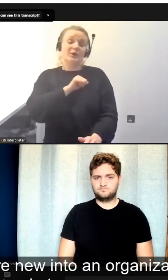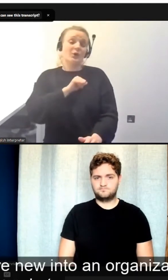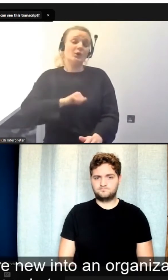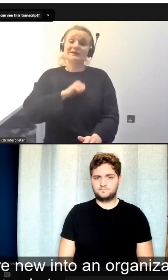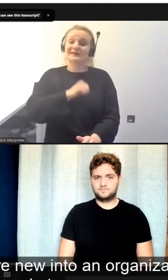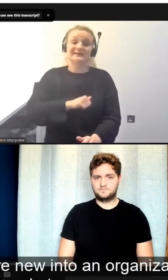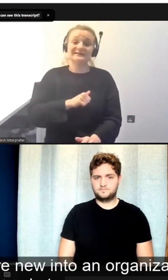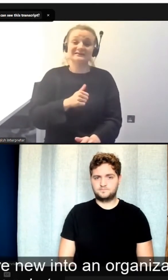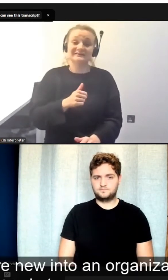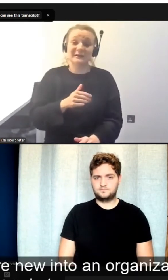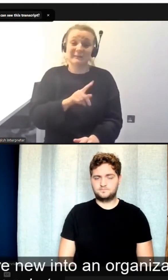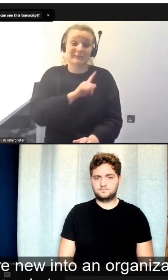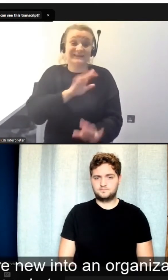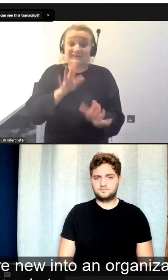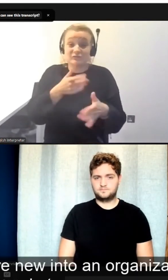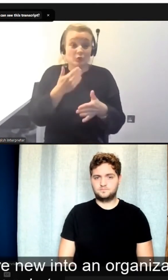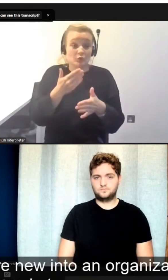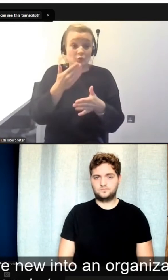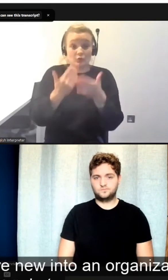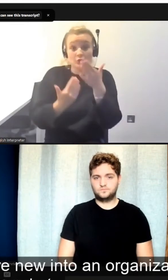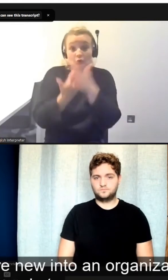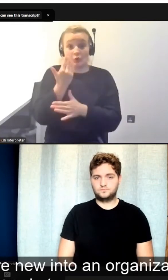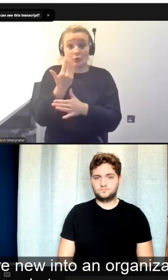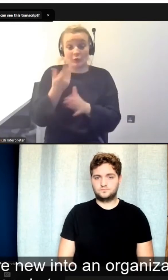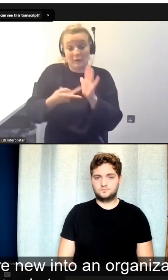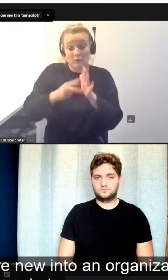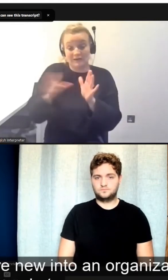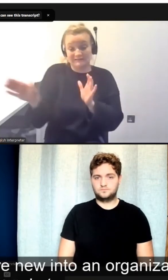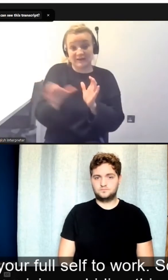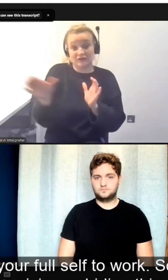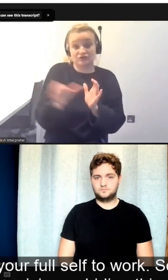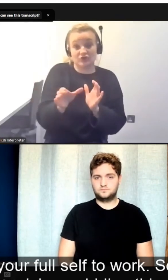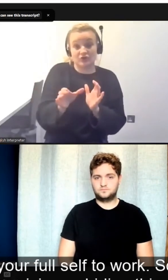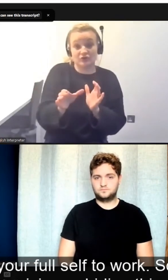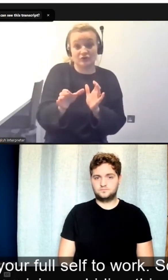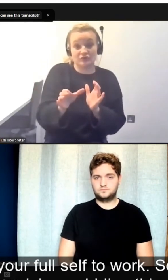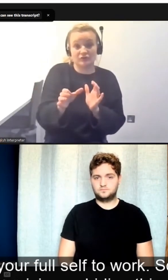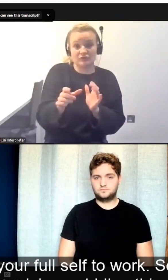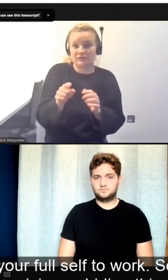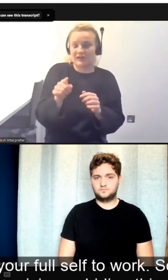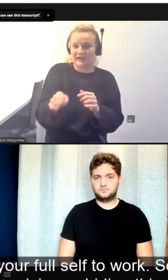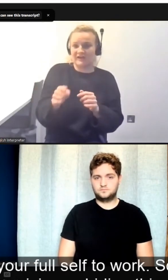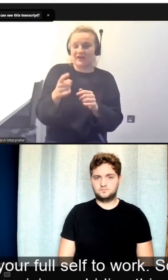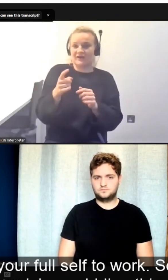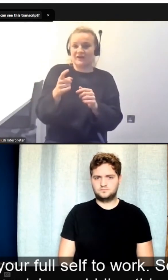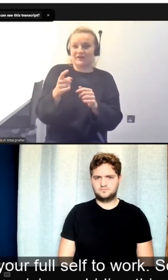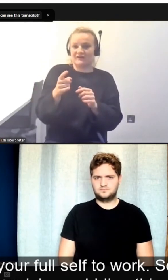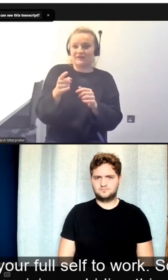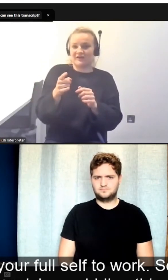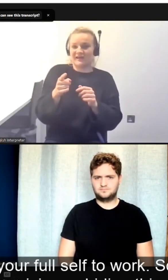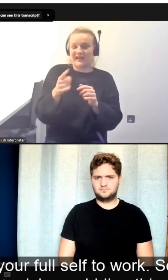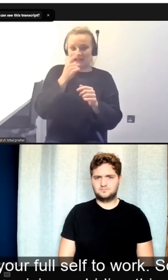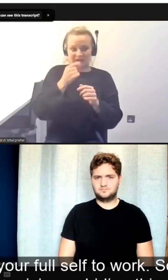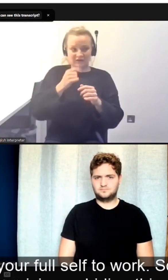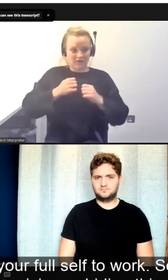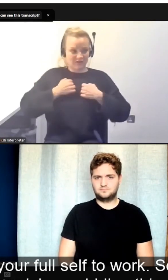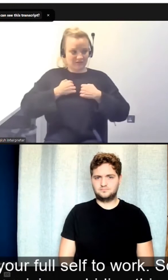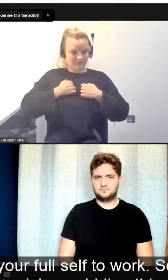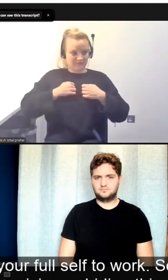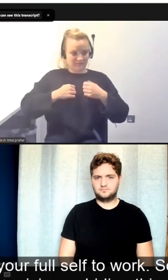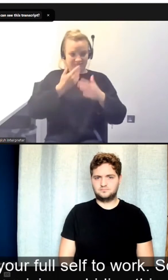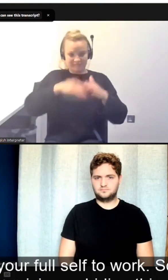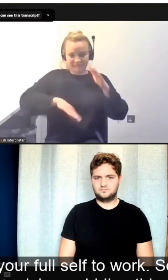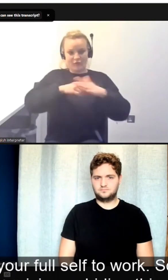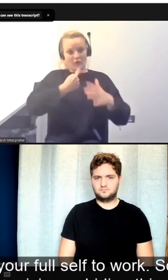especially when you're new into an organization or new into the job market, you don't think you can really bring your full self to work. So you